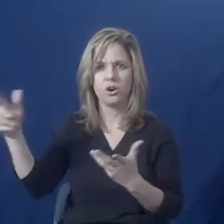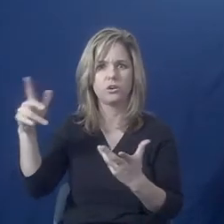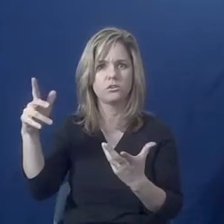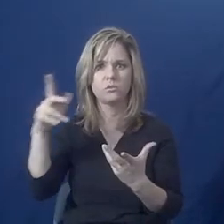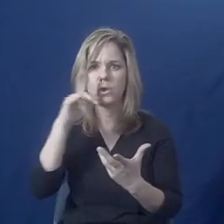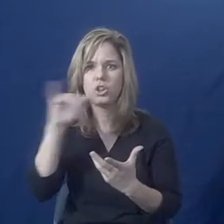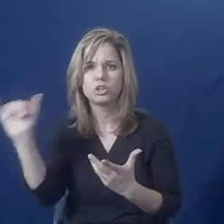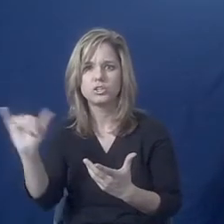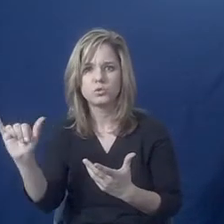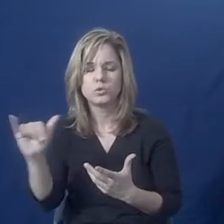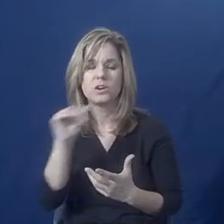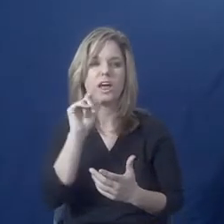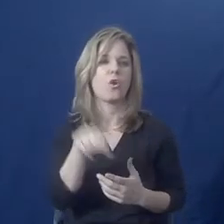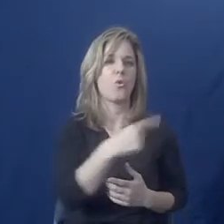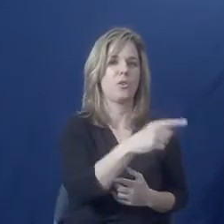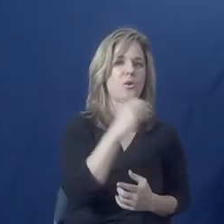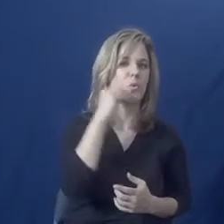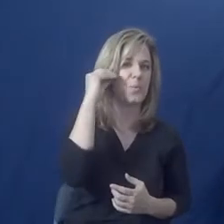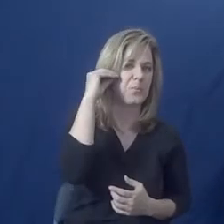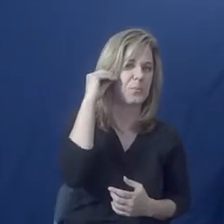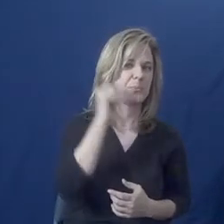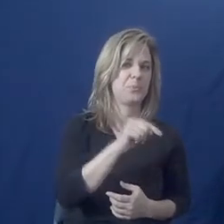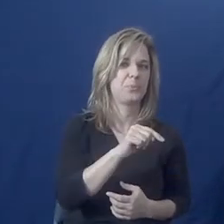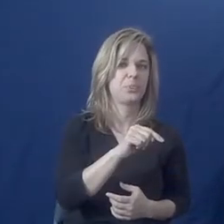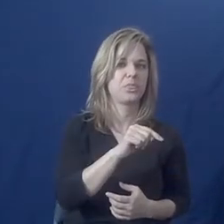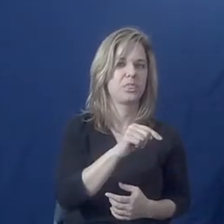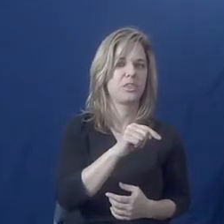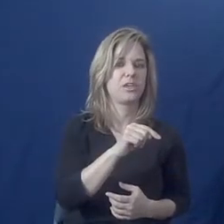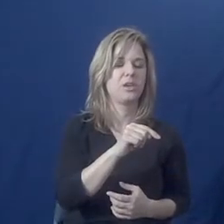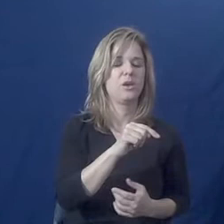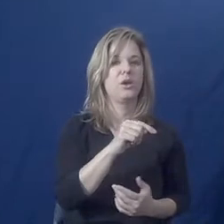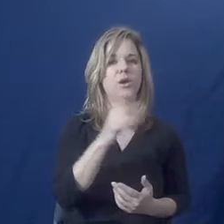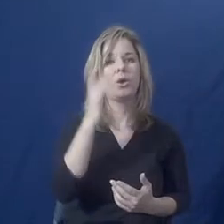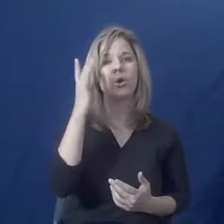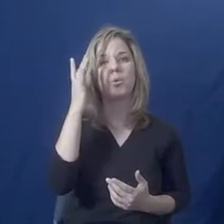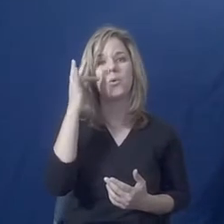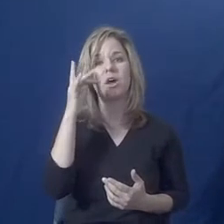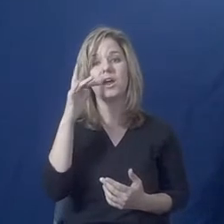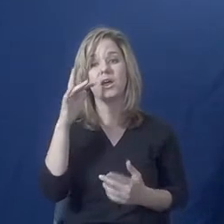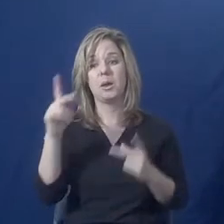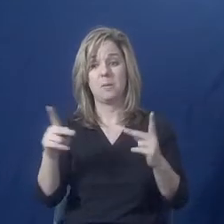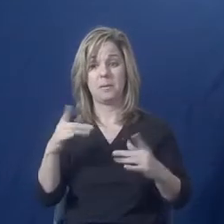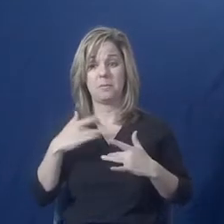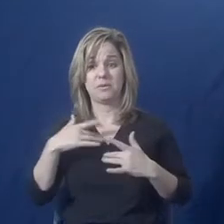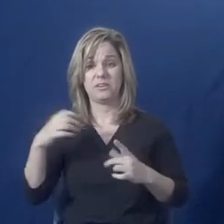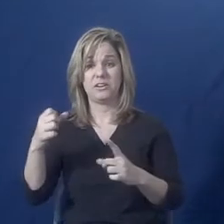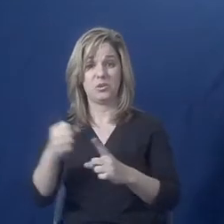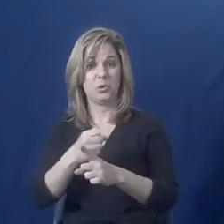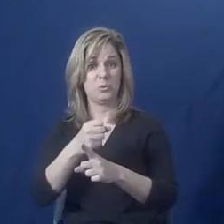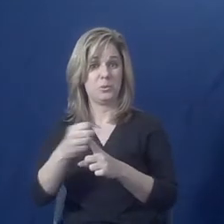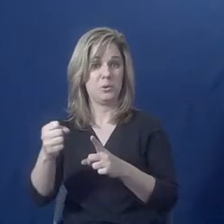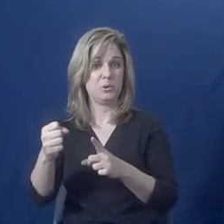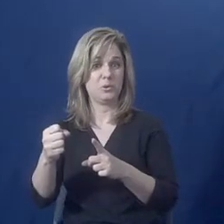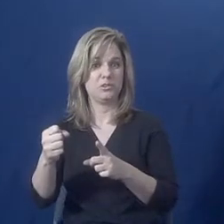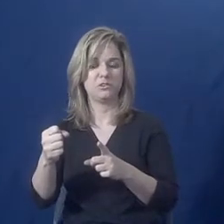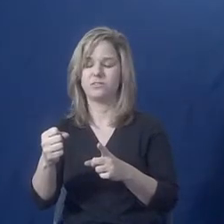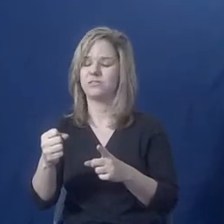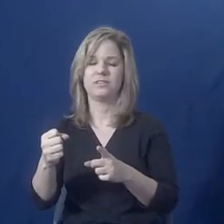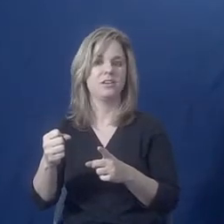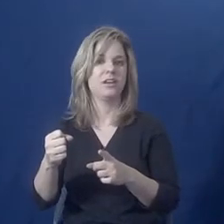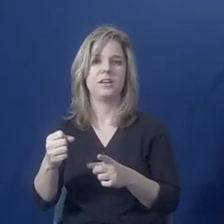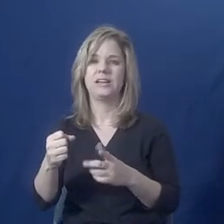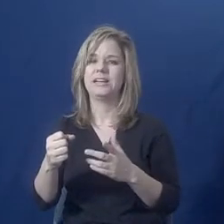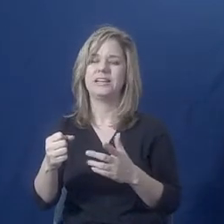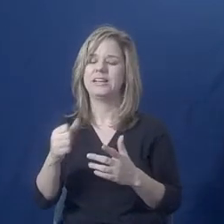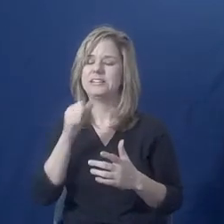congratulations that are abusive, they don't typically just abuse people in their home. And